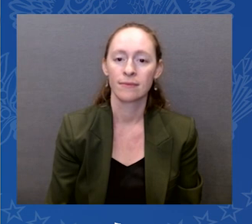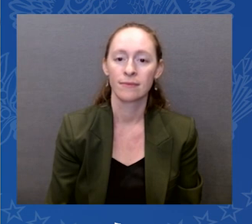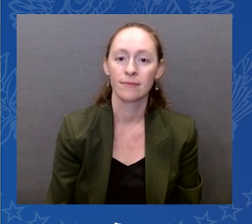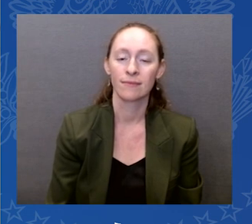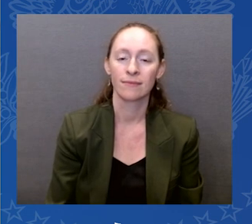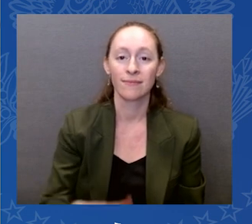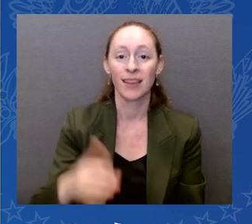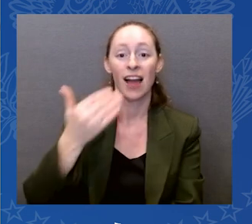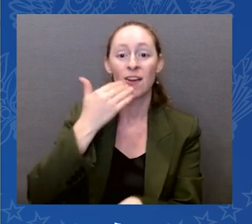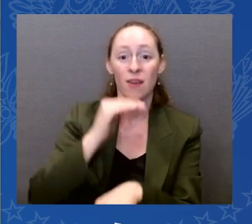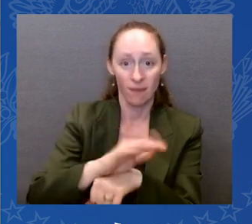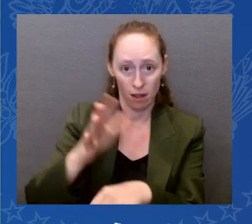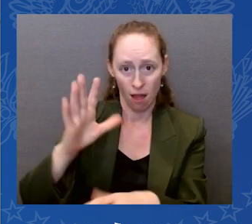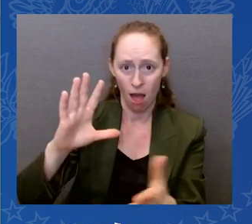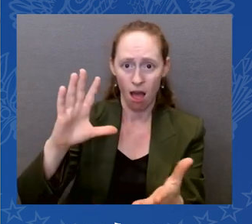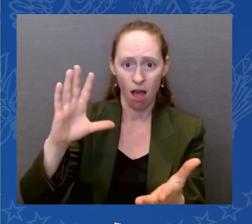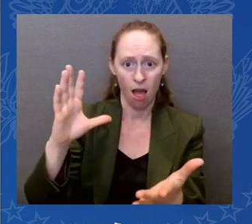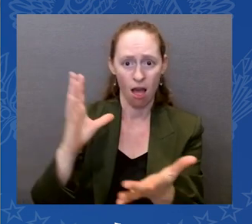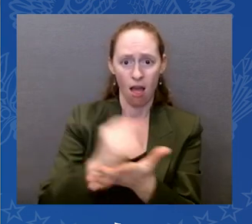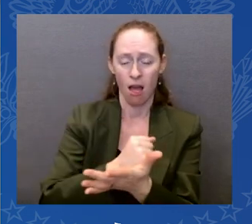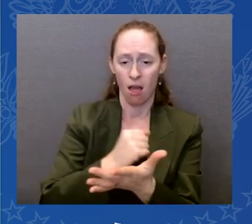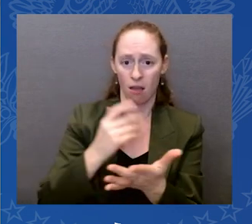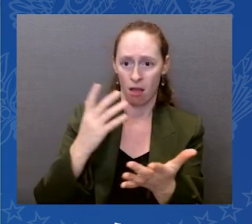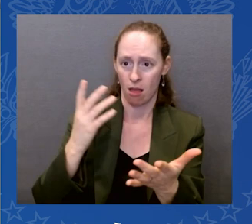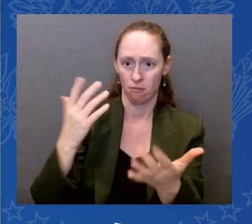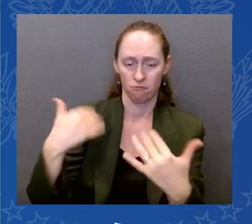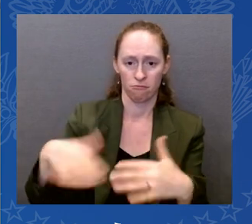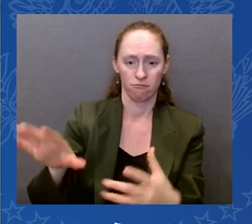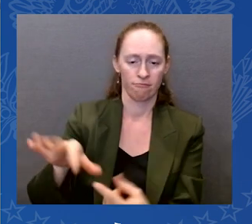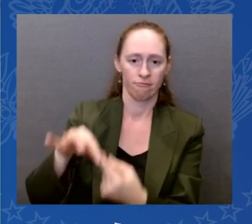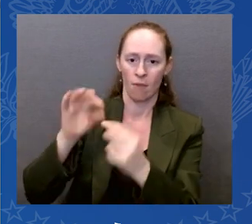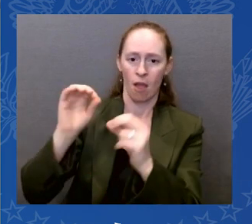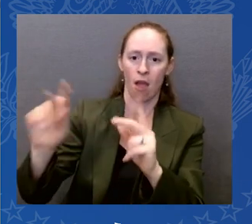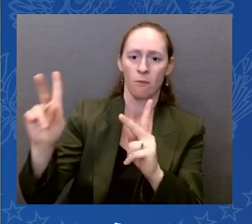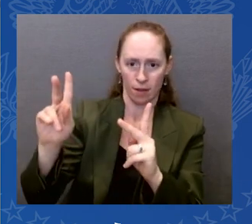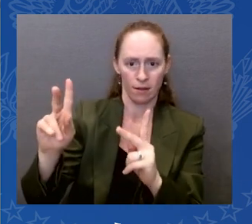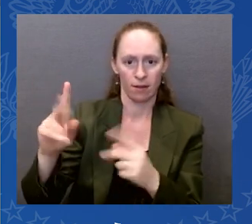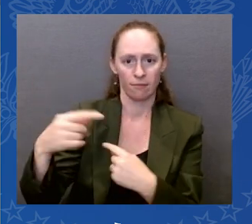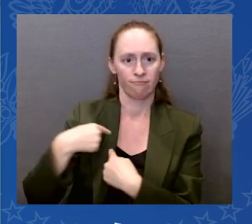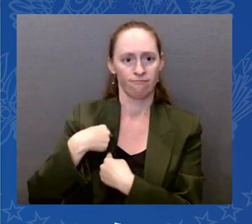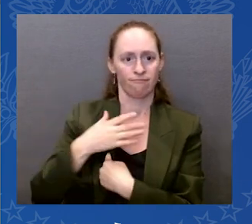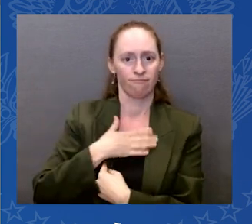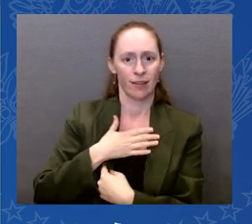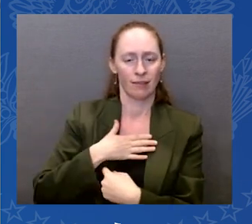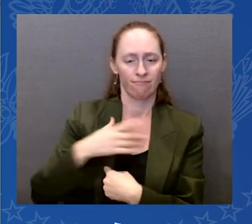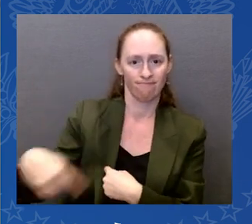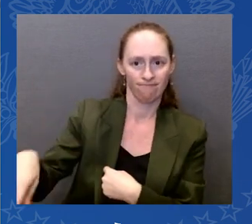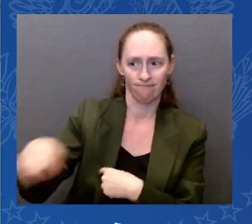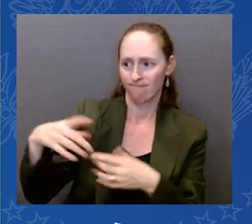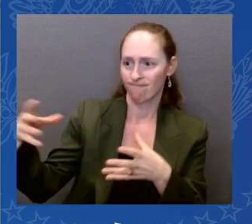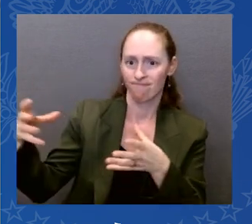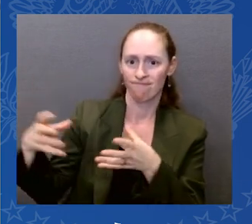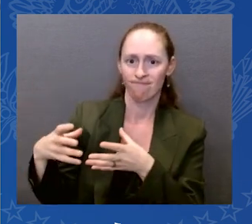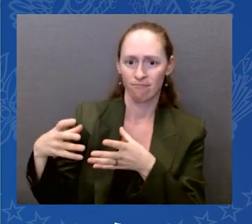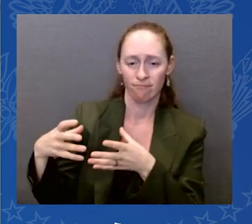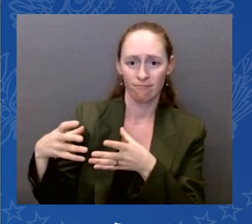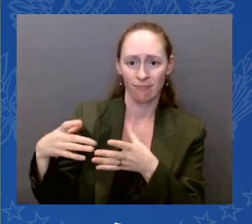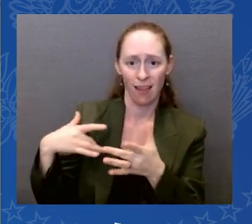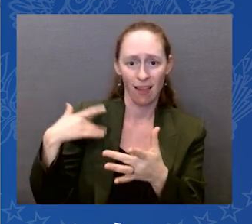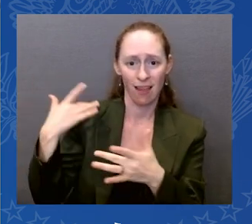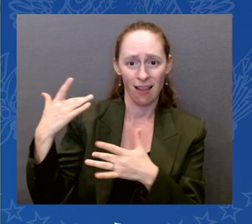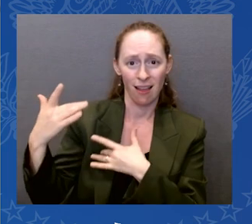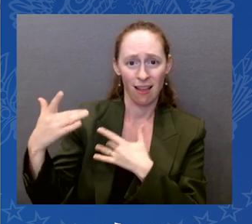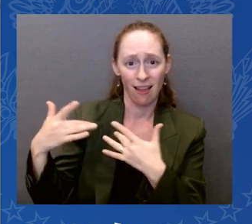chair of CHCI has presented, there's been none greater than introducing the president tonight.